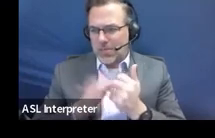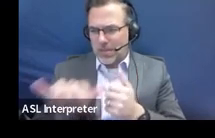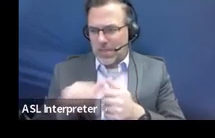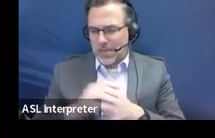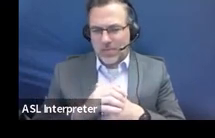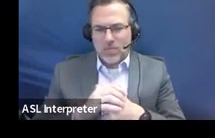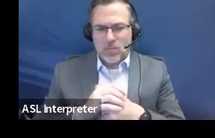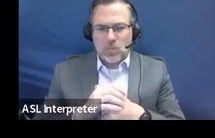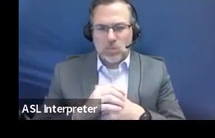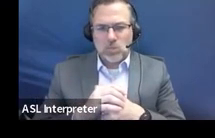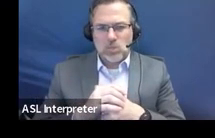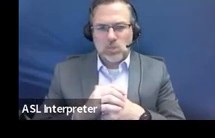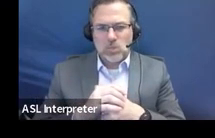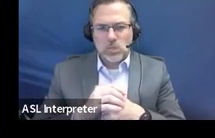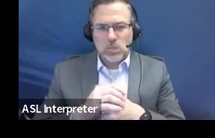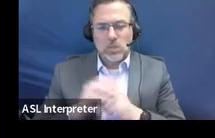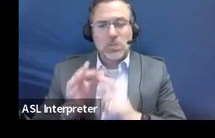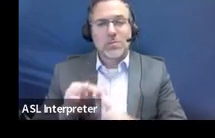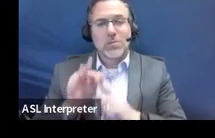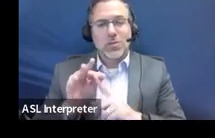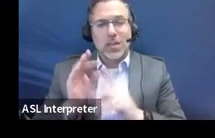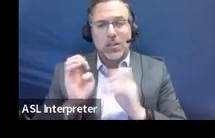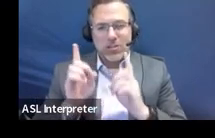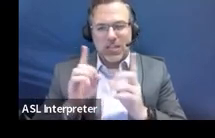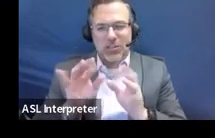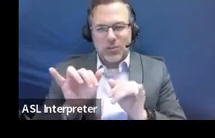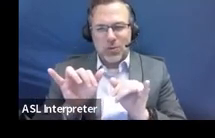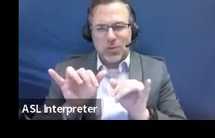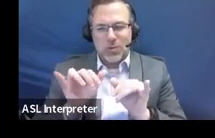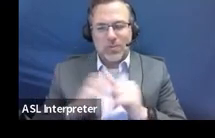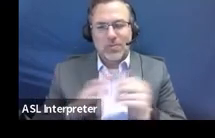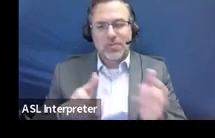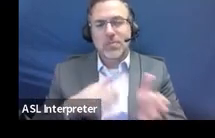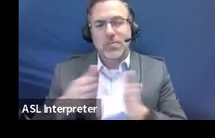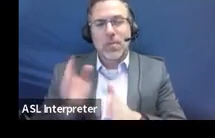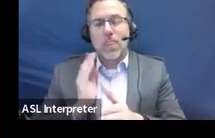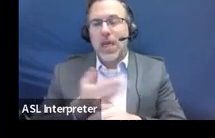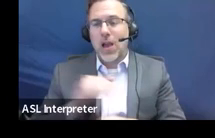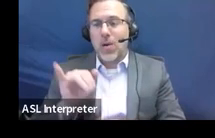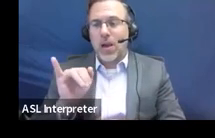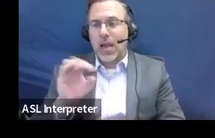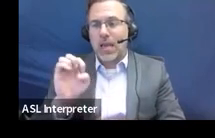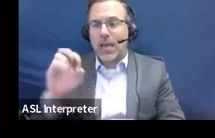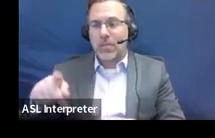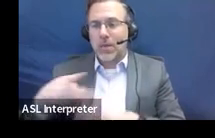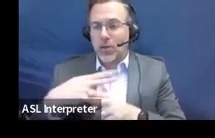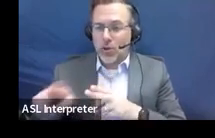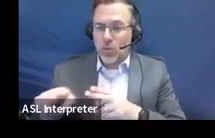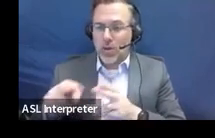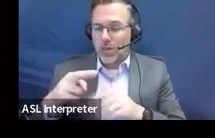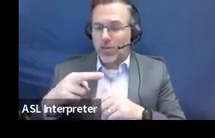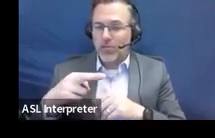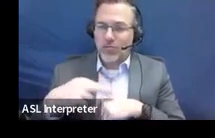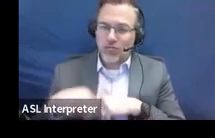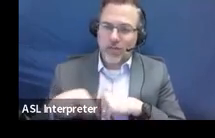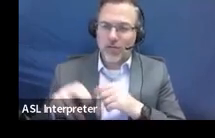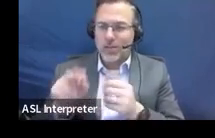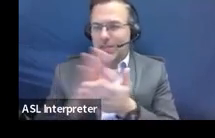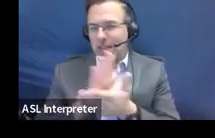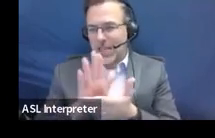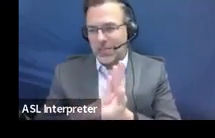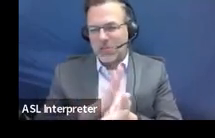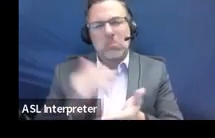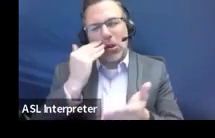everything else, special ed, um, our IEP quick reference document. I know we weren't really talking about